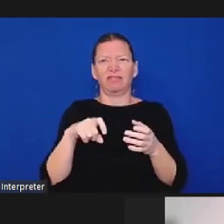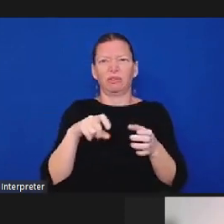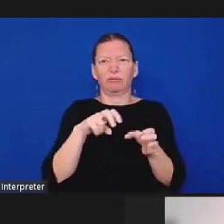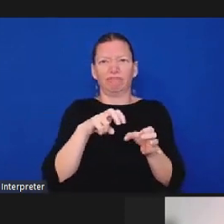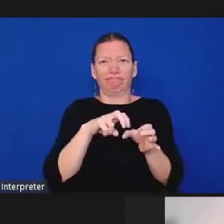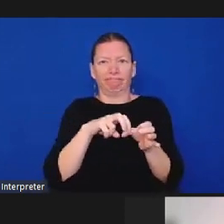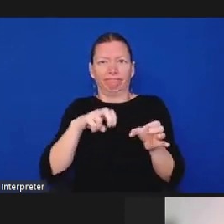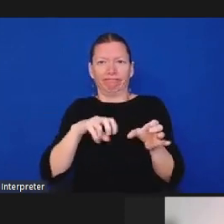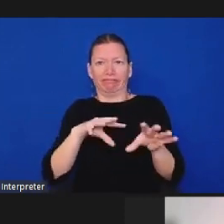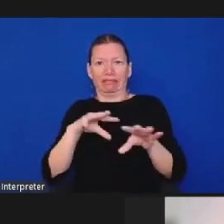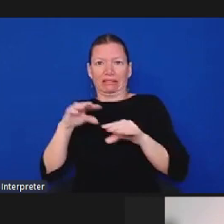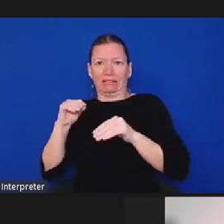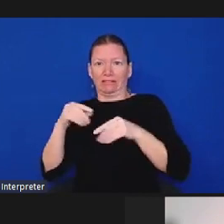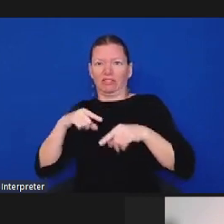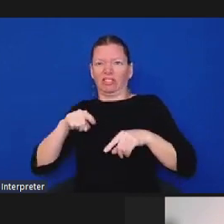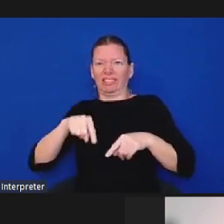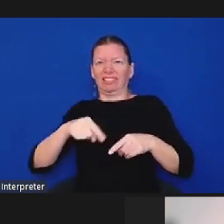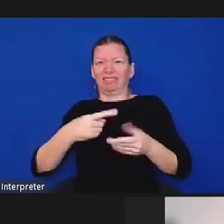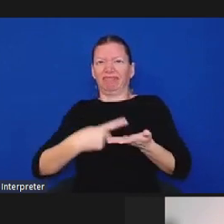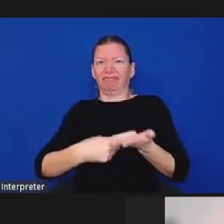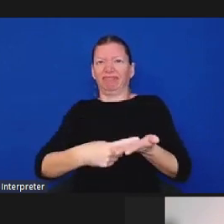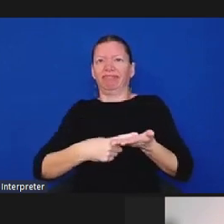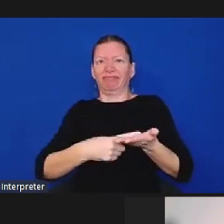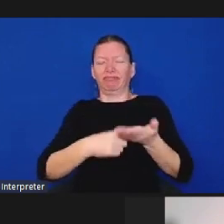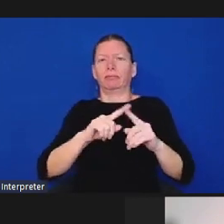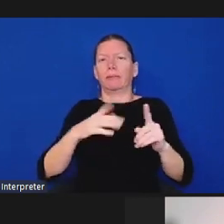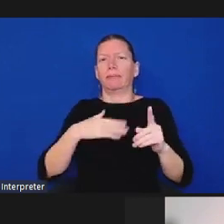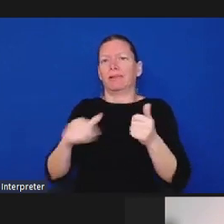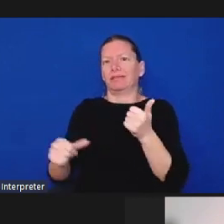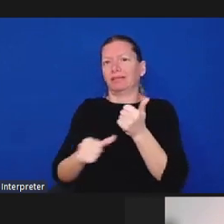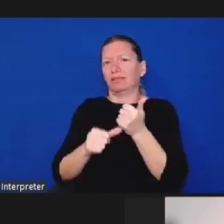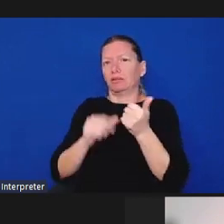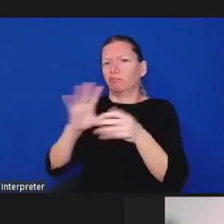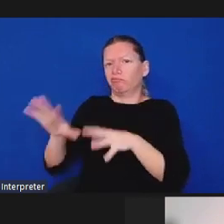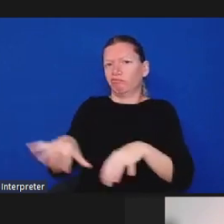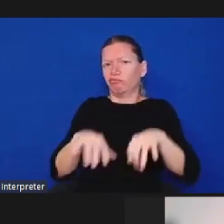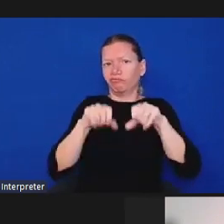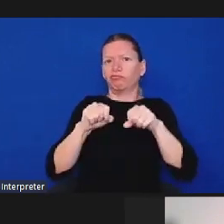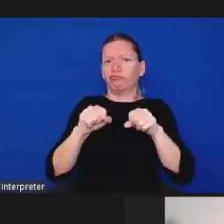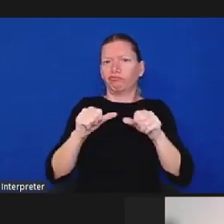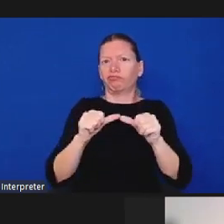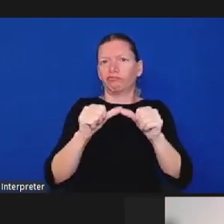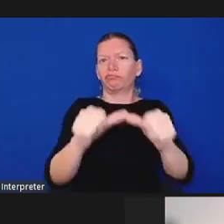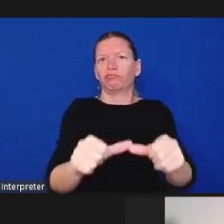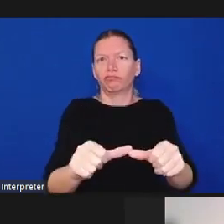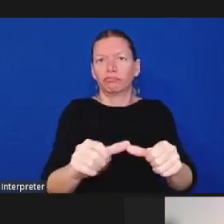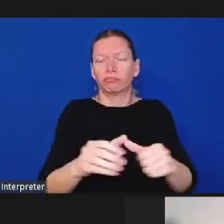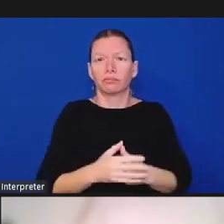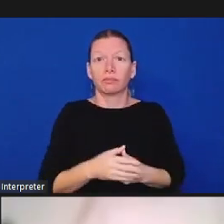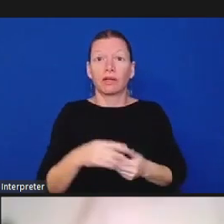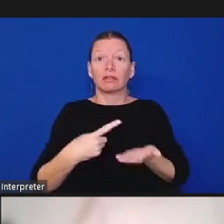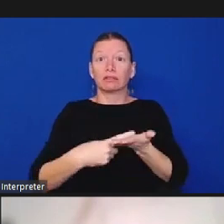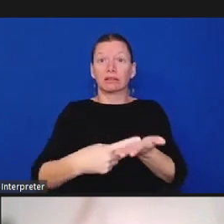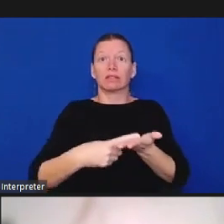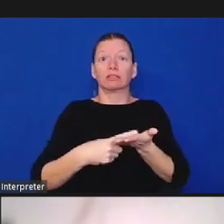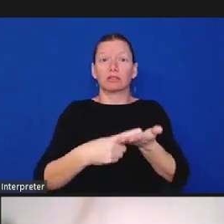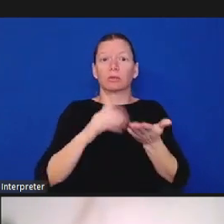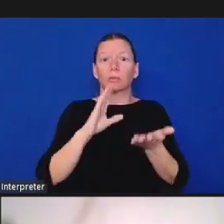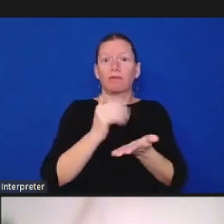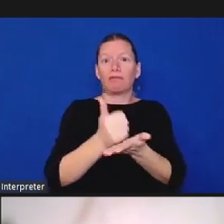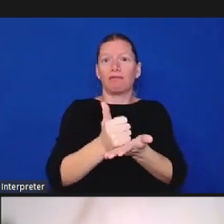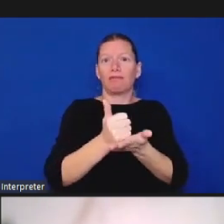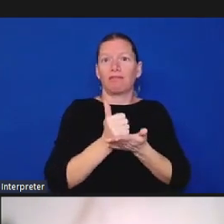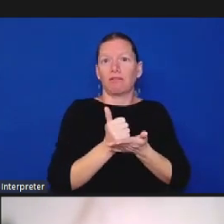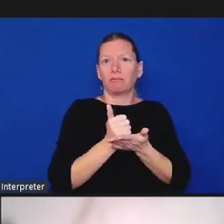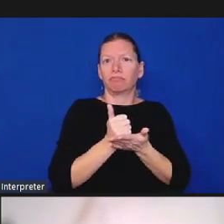to better understand how AB 1185 should be structured in Marin. Again, thank you, and I'm going to turn it over